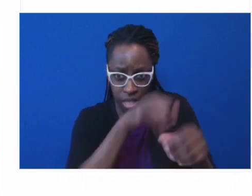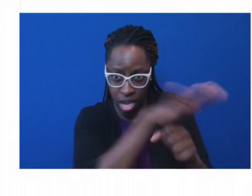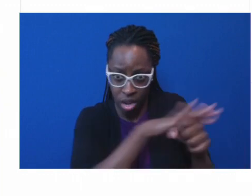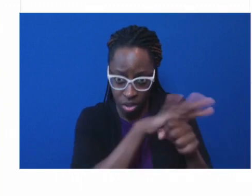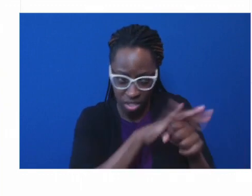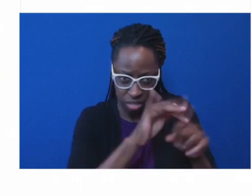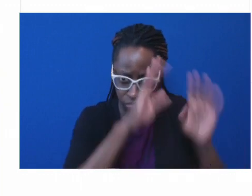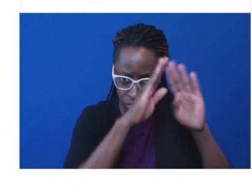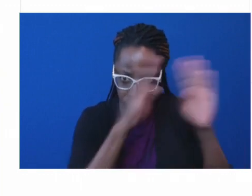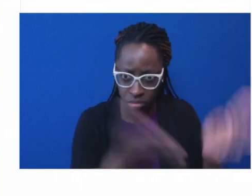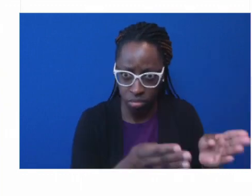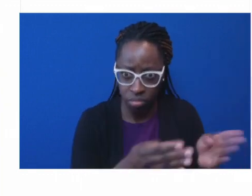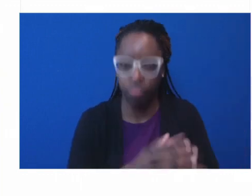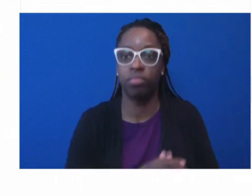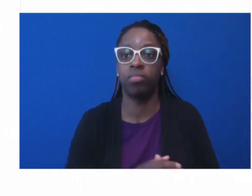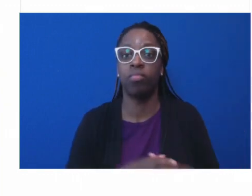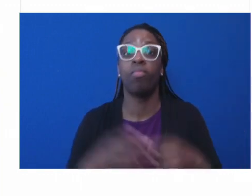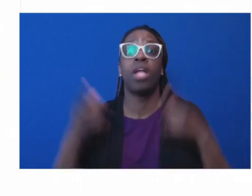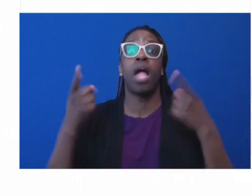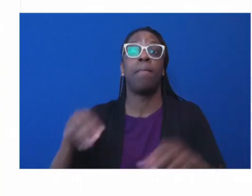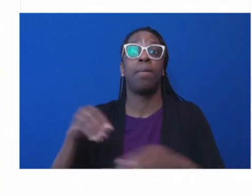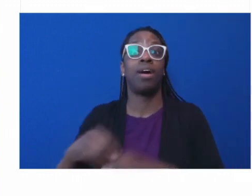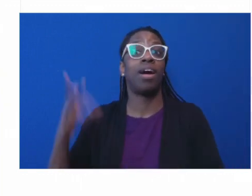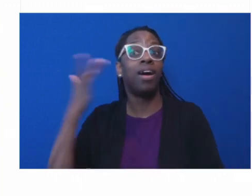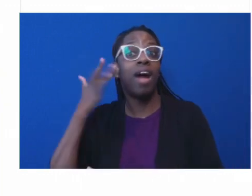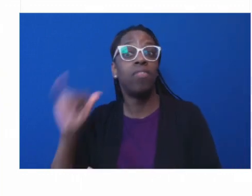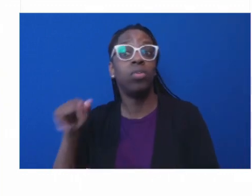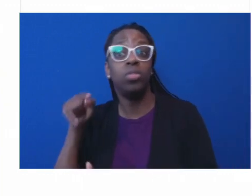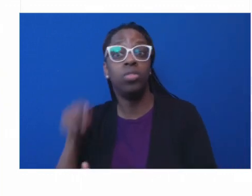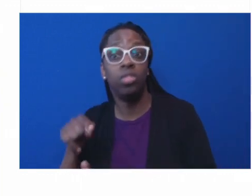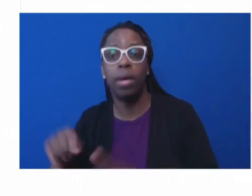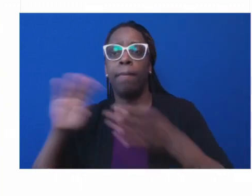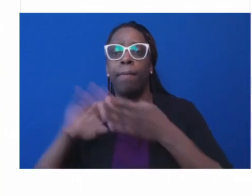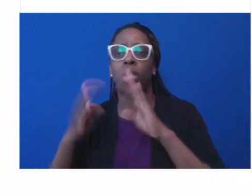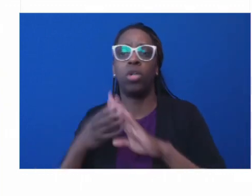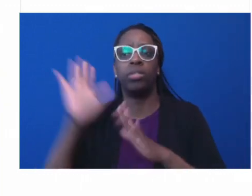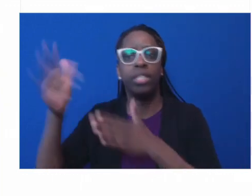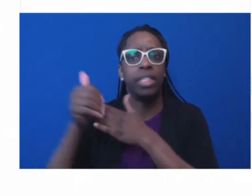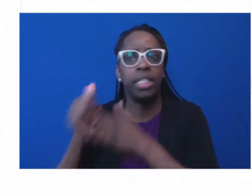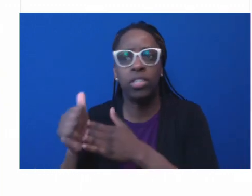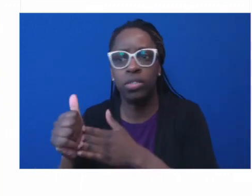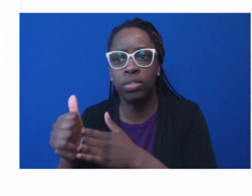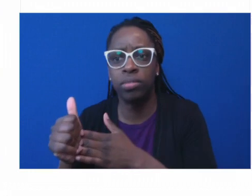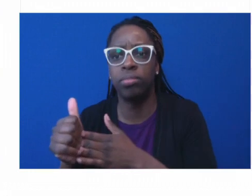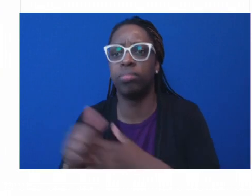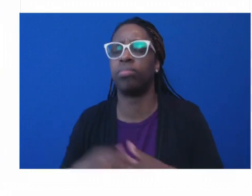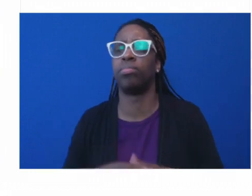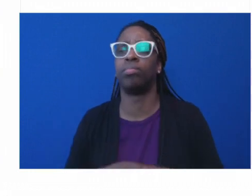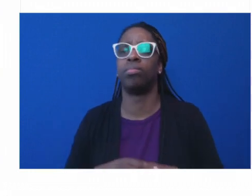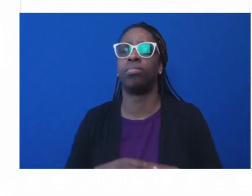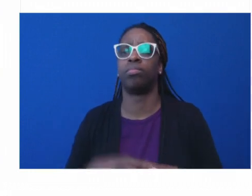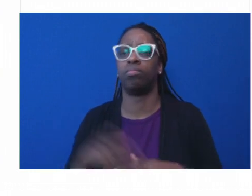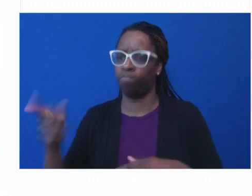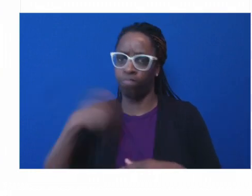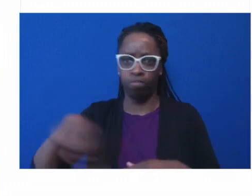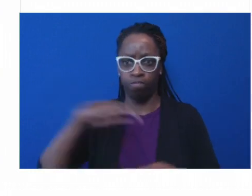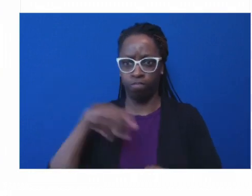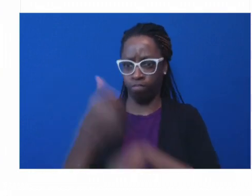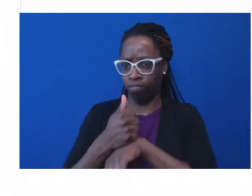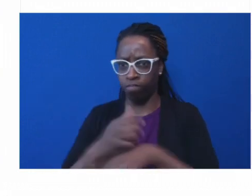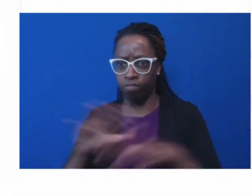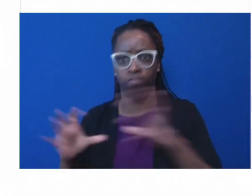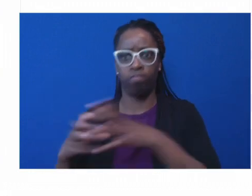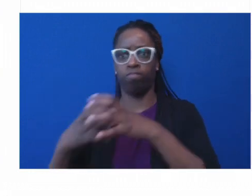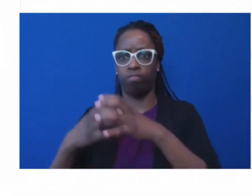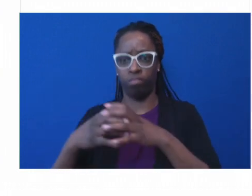leaders banded together and worked with the county to oppose the state's decision to put vaccine distribution and guidelines in the hands of a state-run